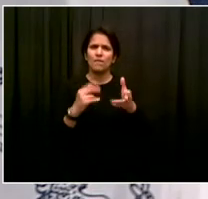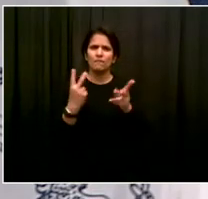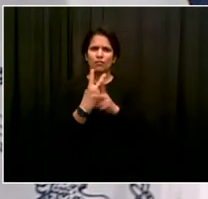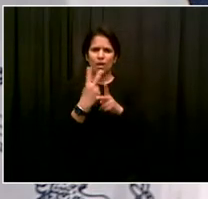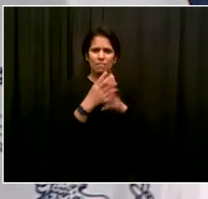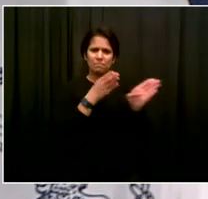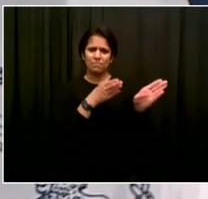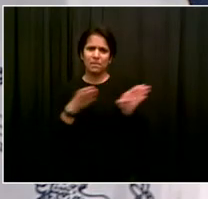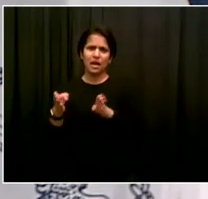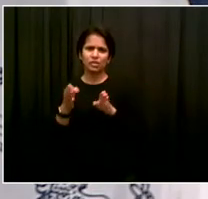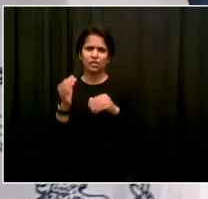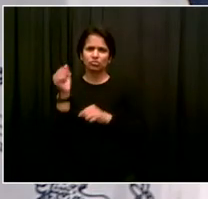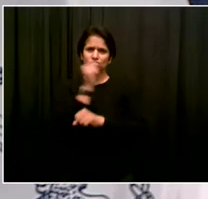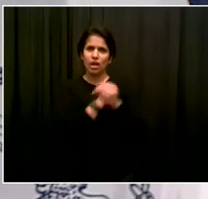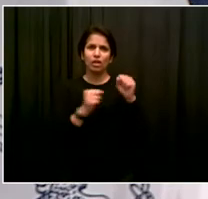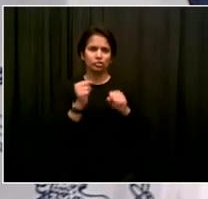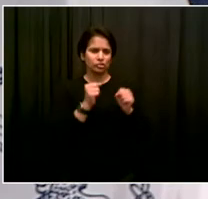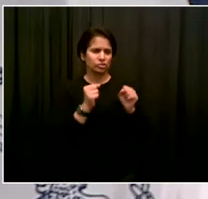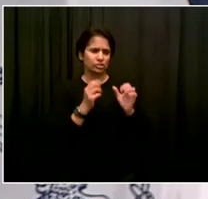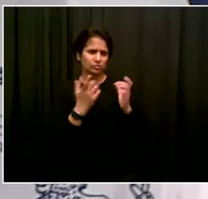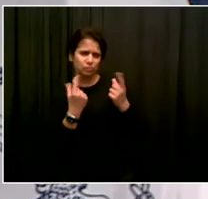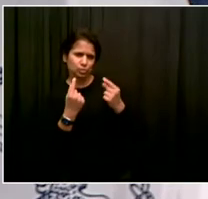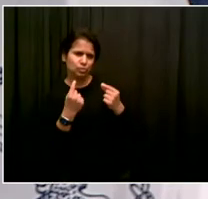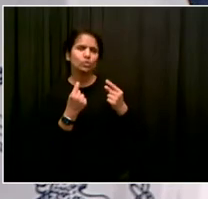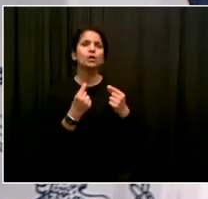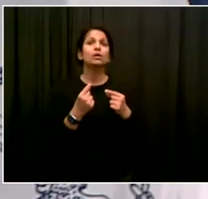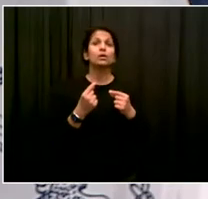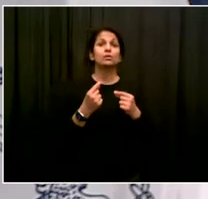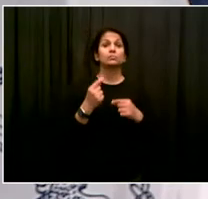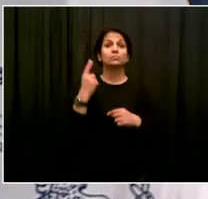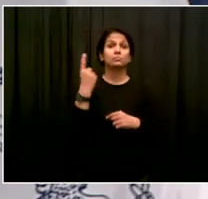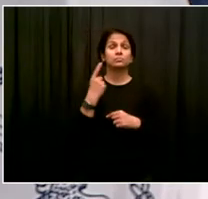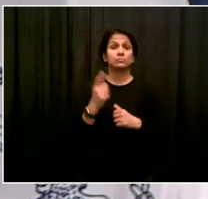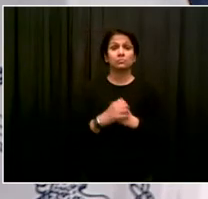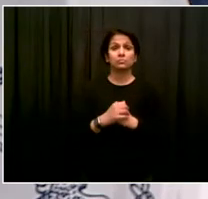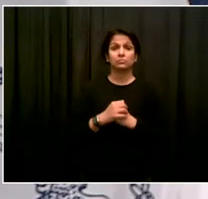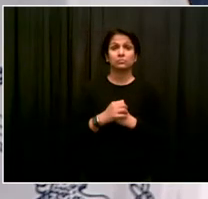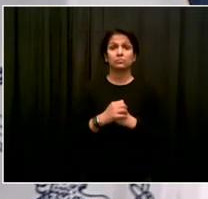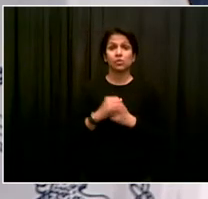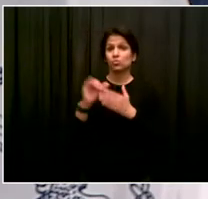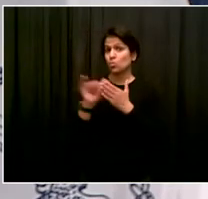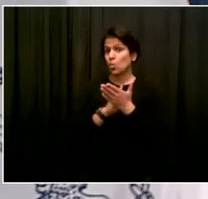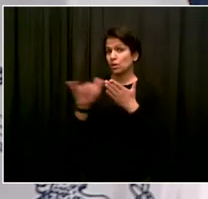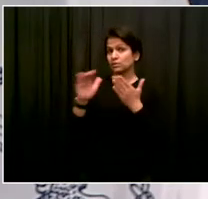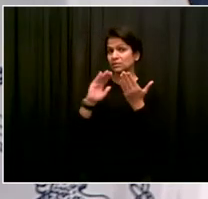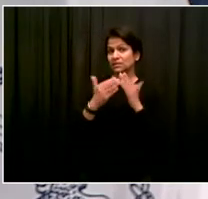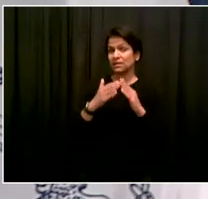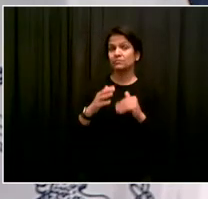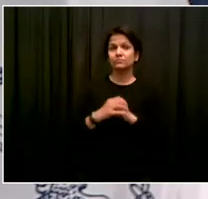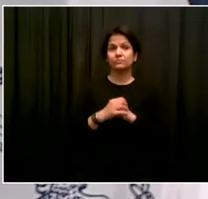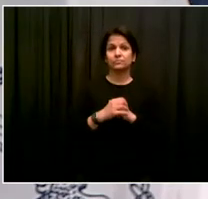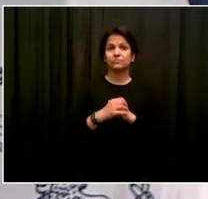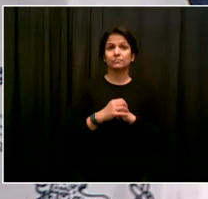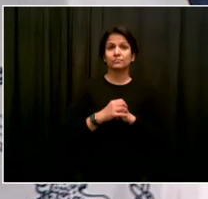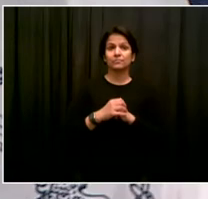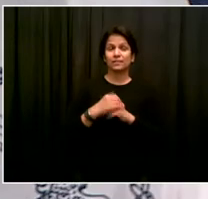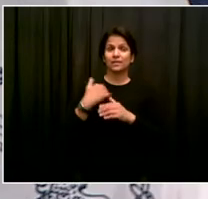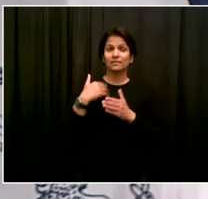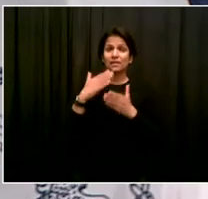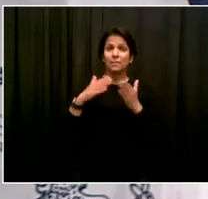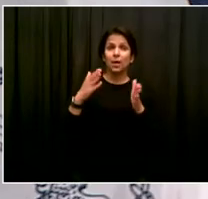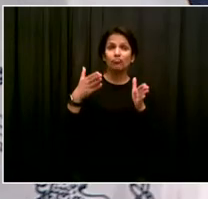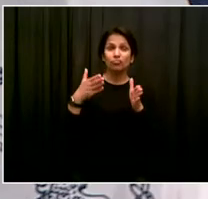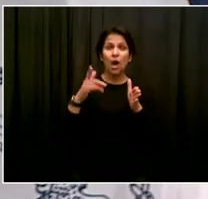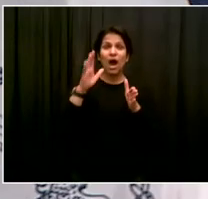the future of cars and how many of them we still want circulating, especially through some of those really dense neighborhoods? Another great question.